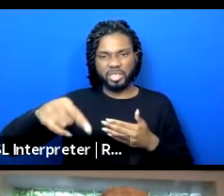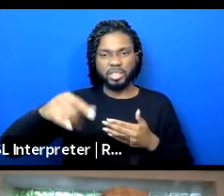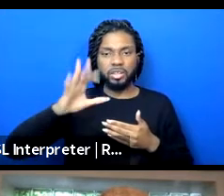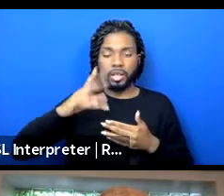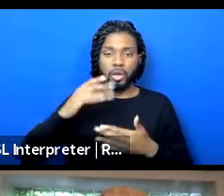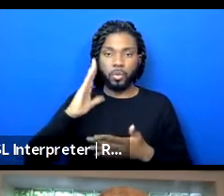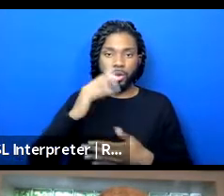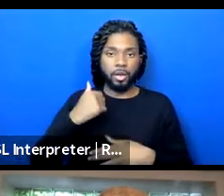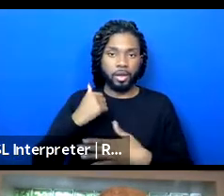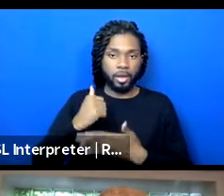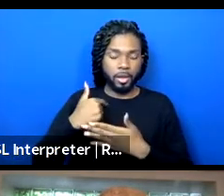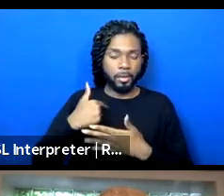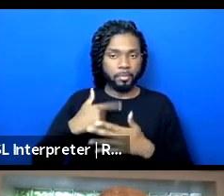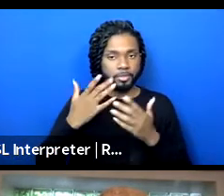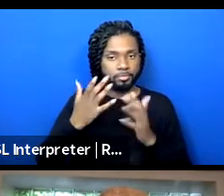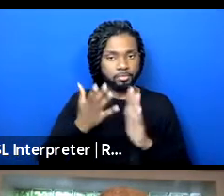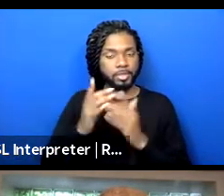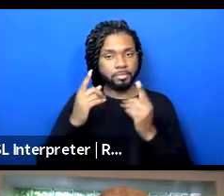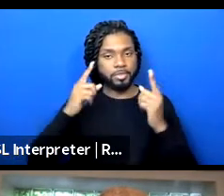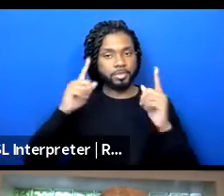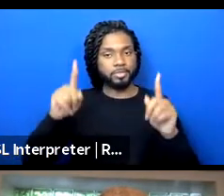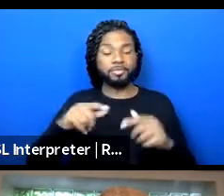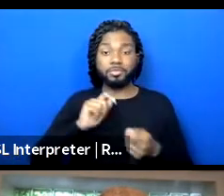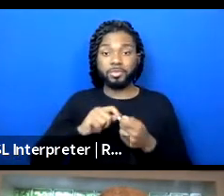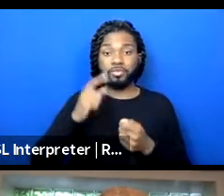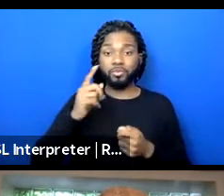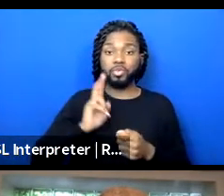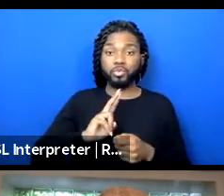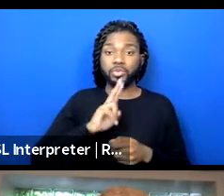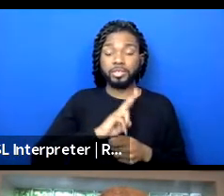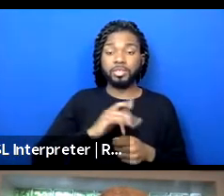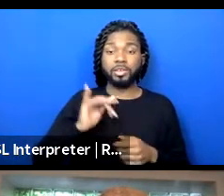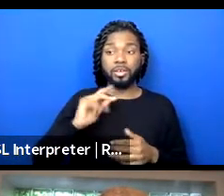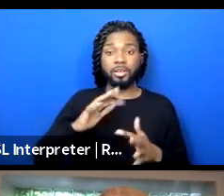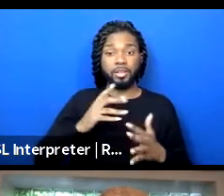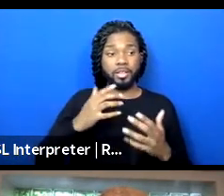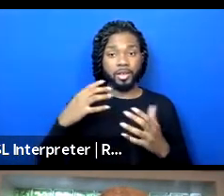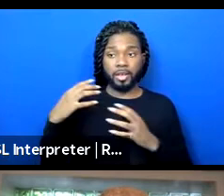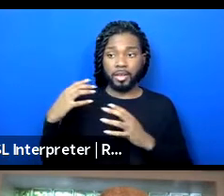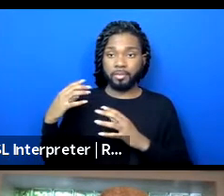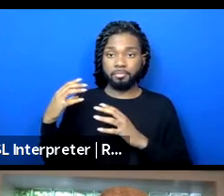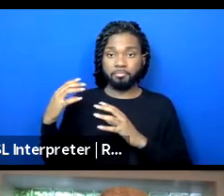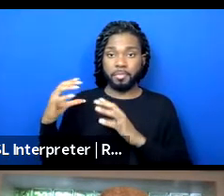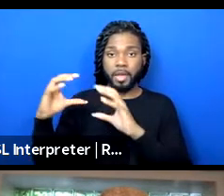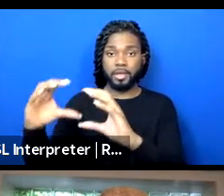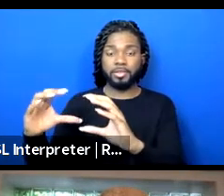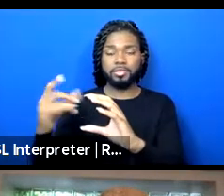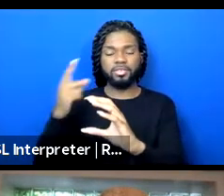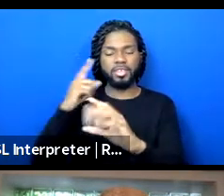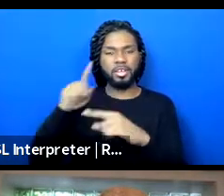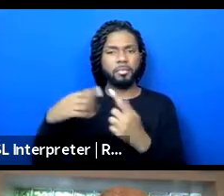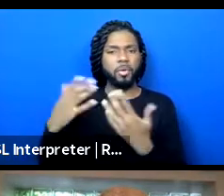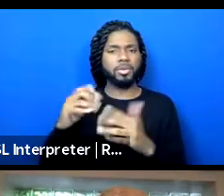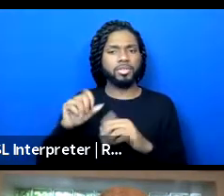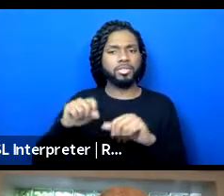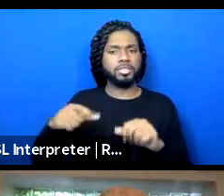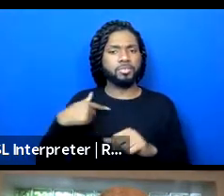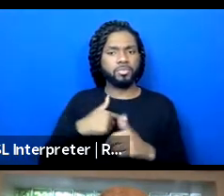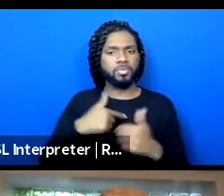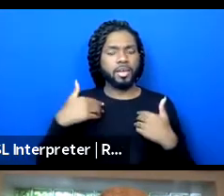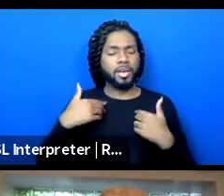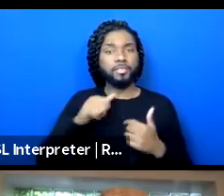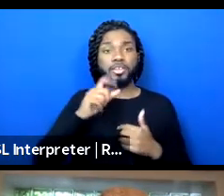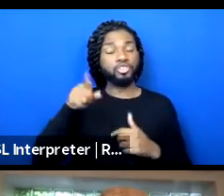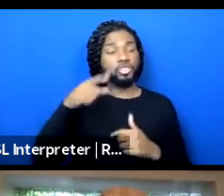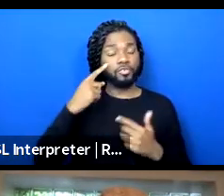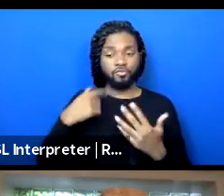particularly for us in the Twin Cities, the, the passing of the baton. It's like, what systems do we have so that it's not just looking out for myself.